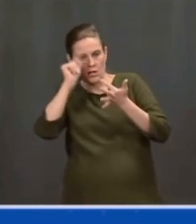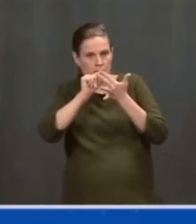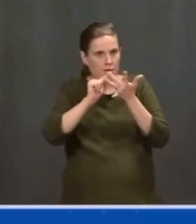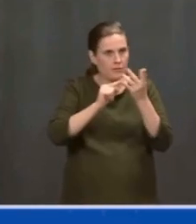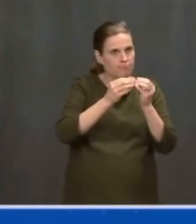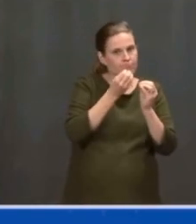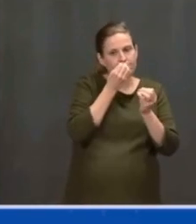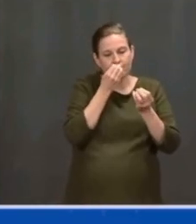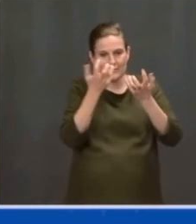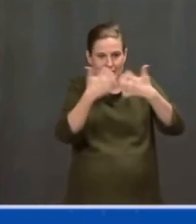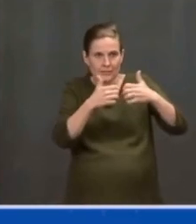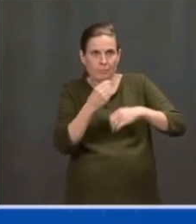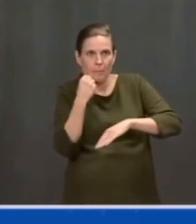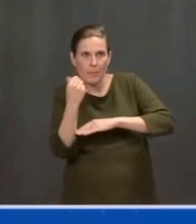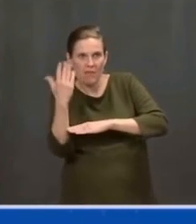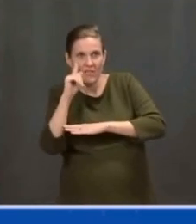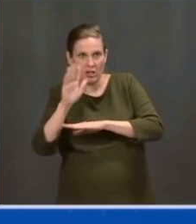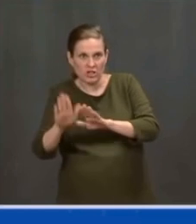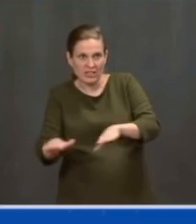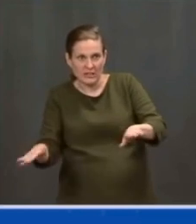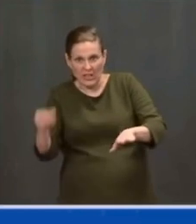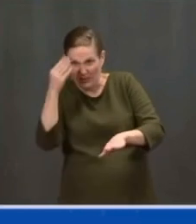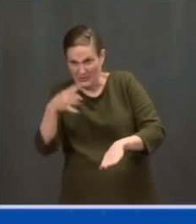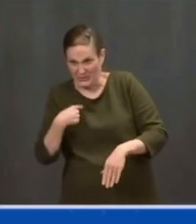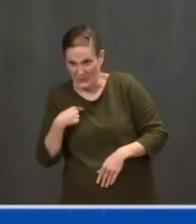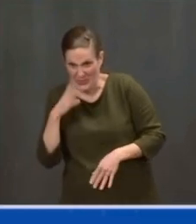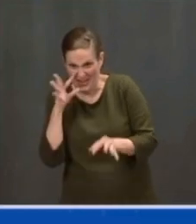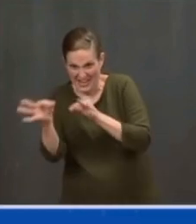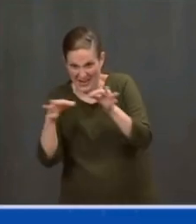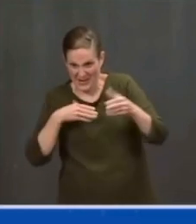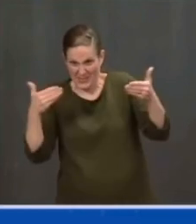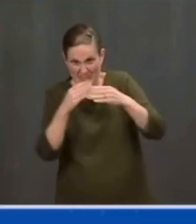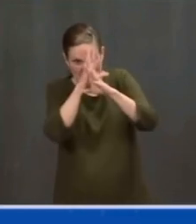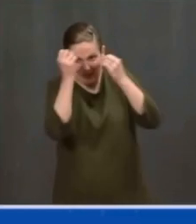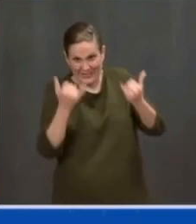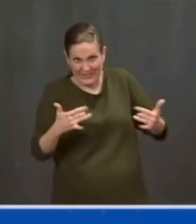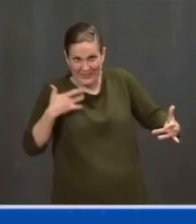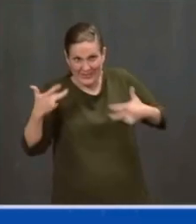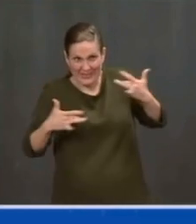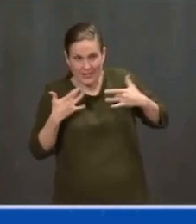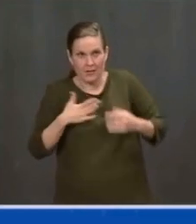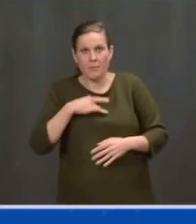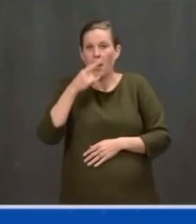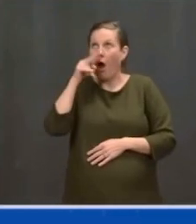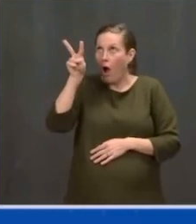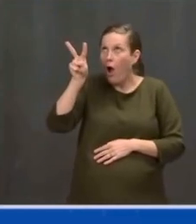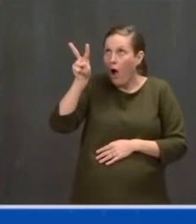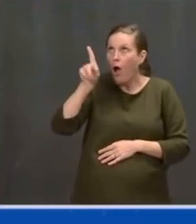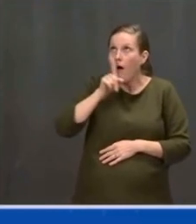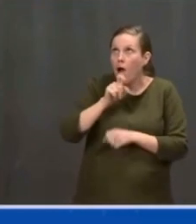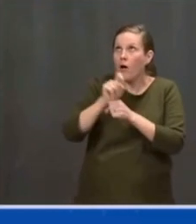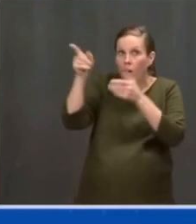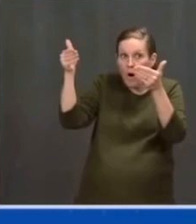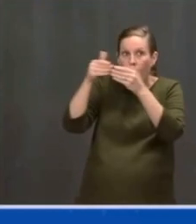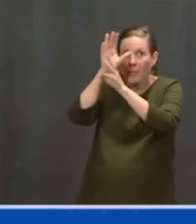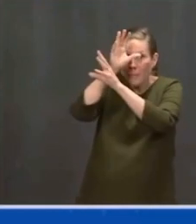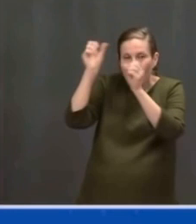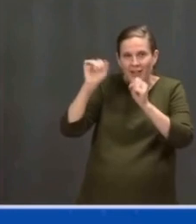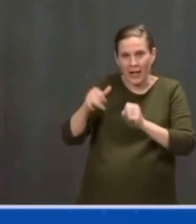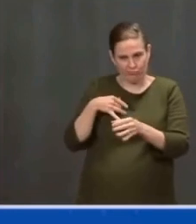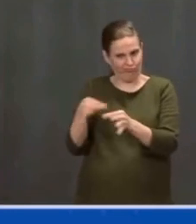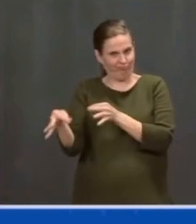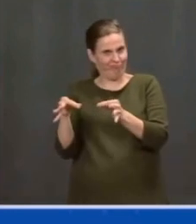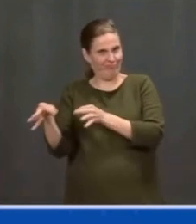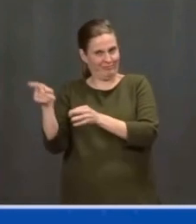And what I say to you, Mike, you did a heck of a job. But I'd get nervous if I had to get up in the middle of the